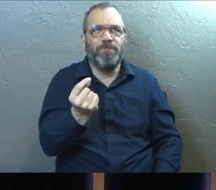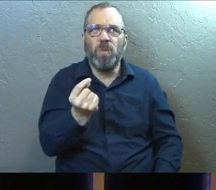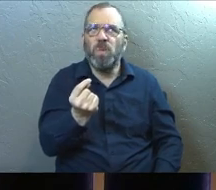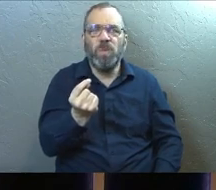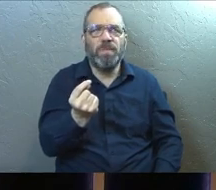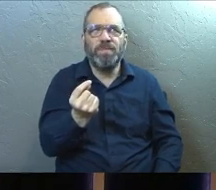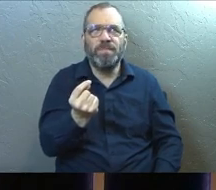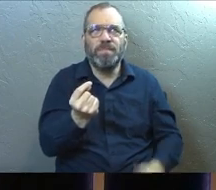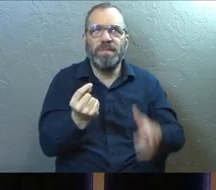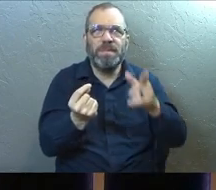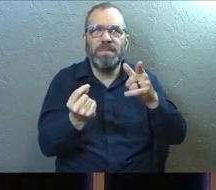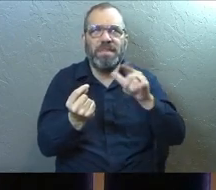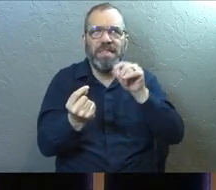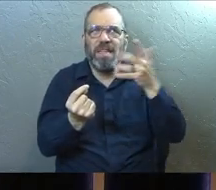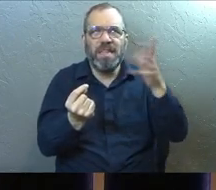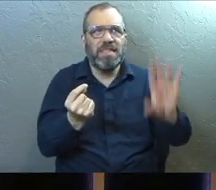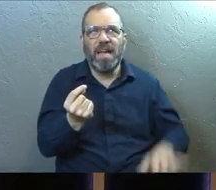with this yet.